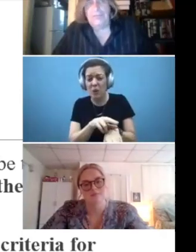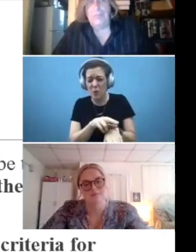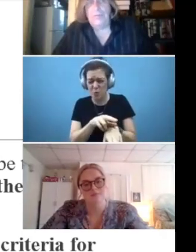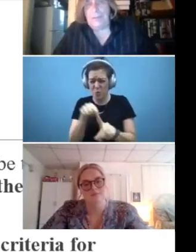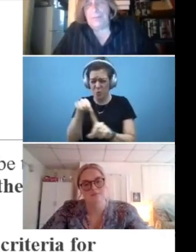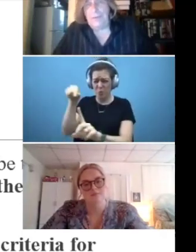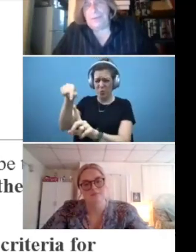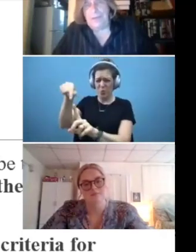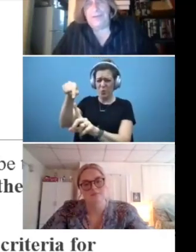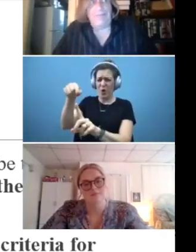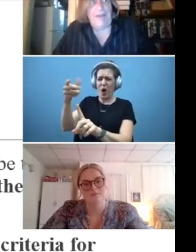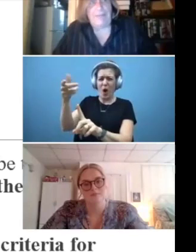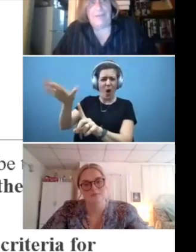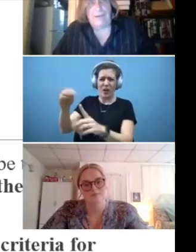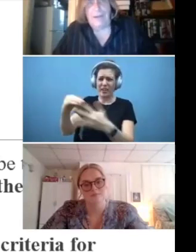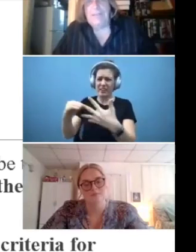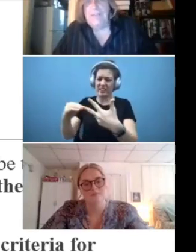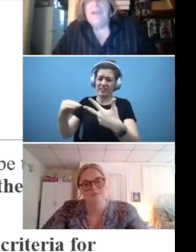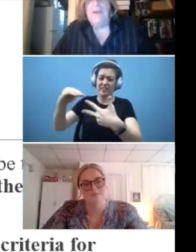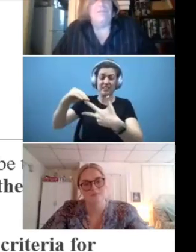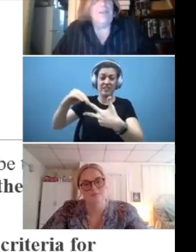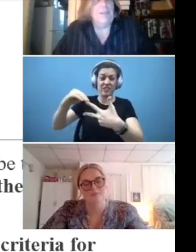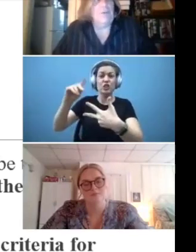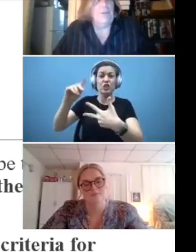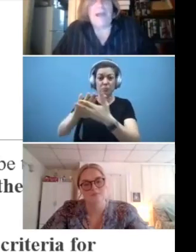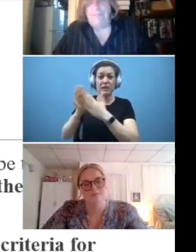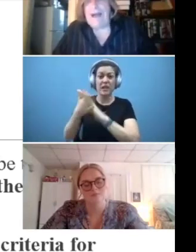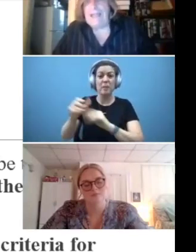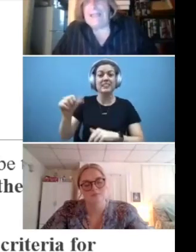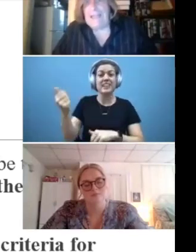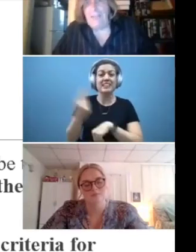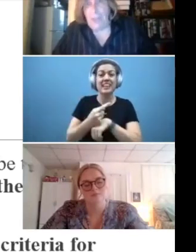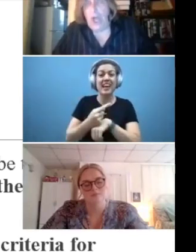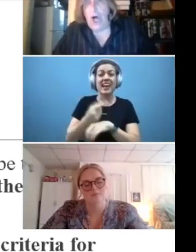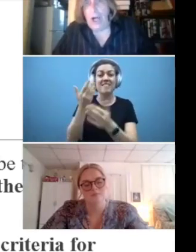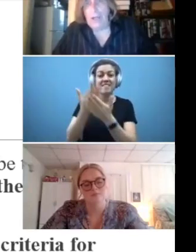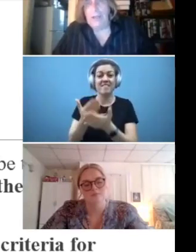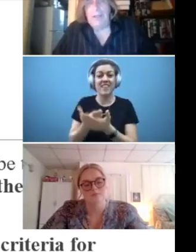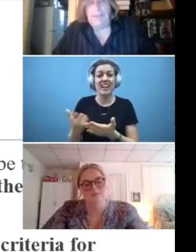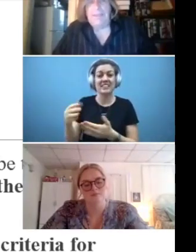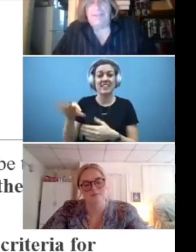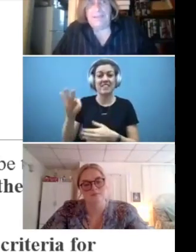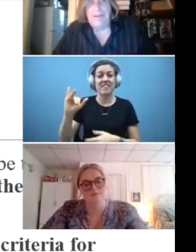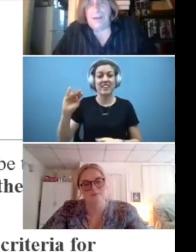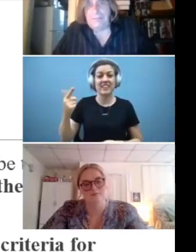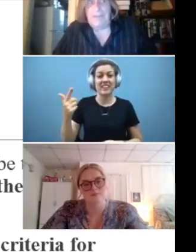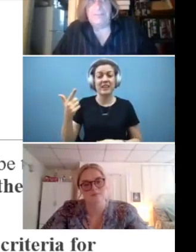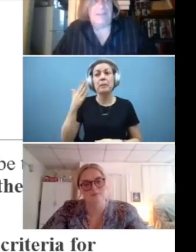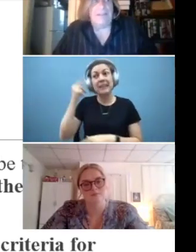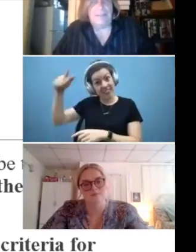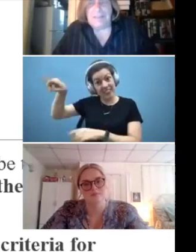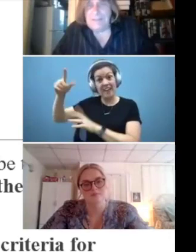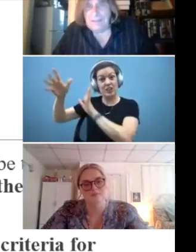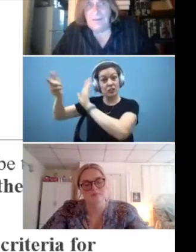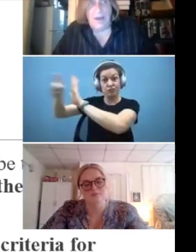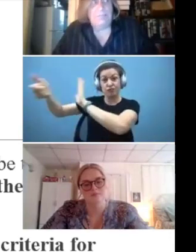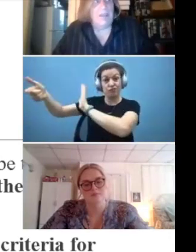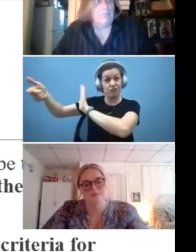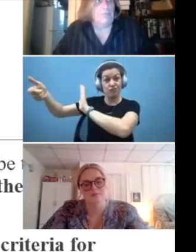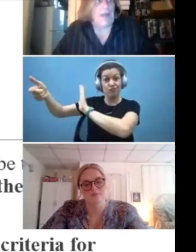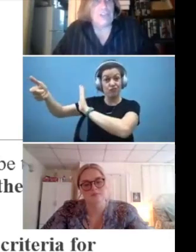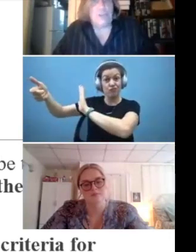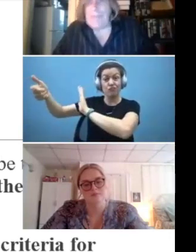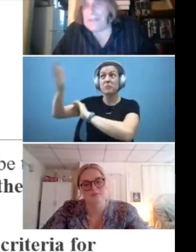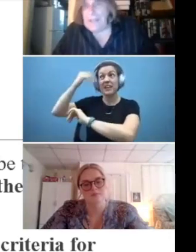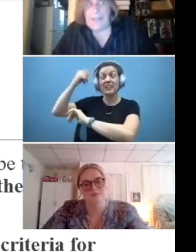you've just moved it up to a 10 day fact finding right there. You've, you were now violating the law that they did not investigate, that they did not